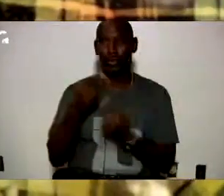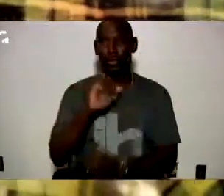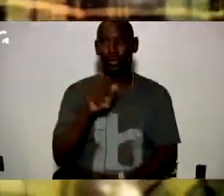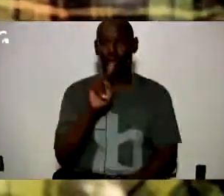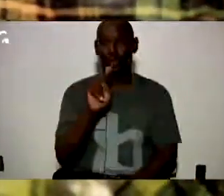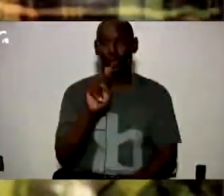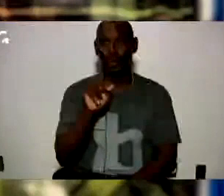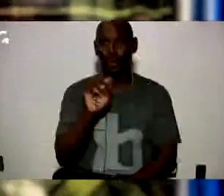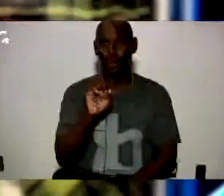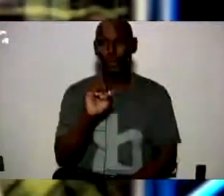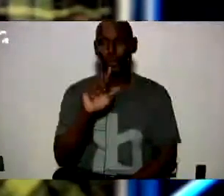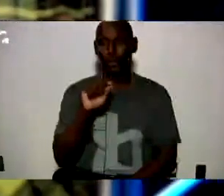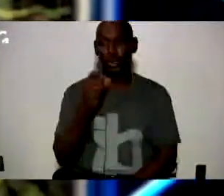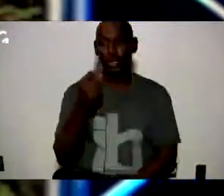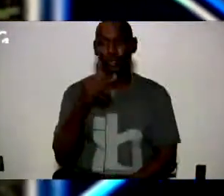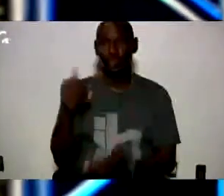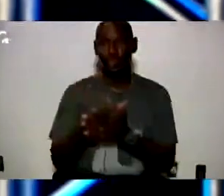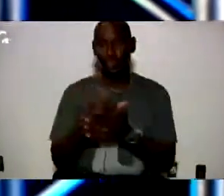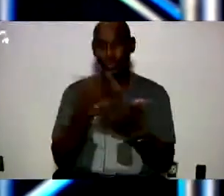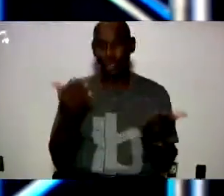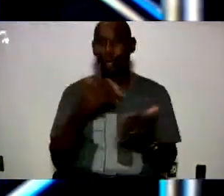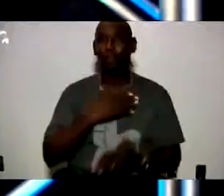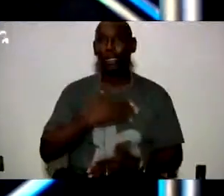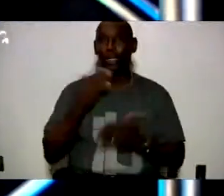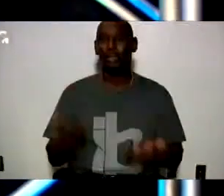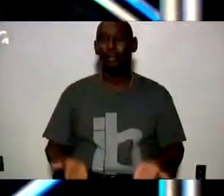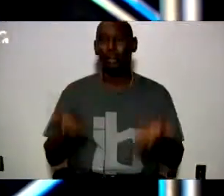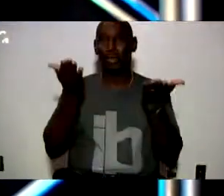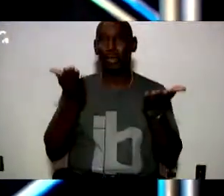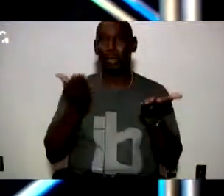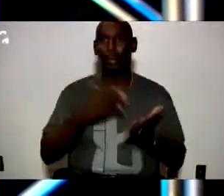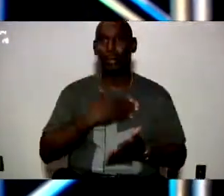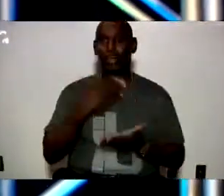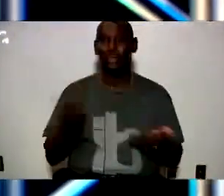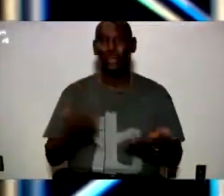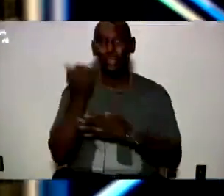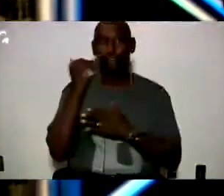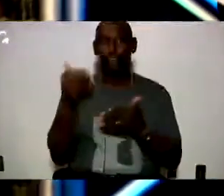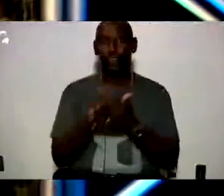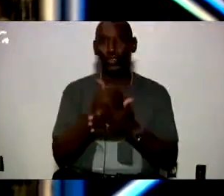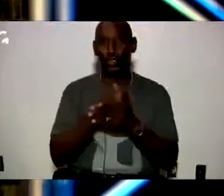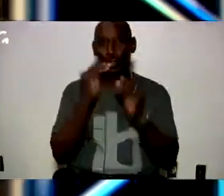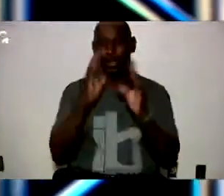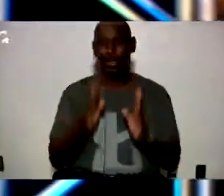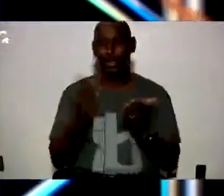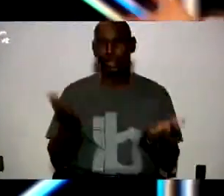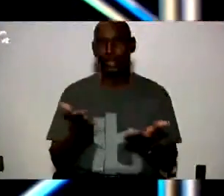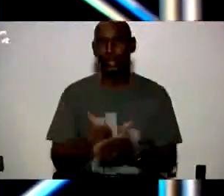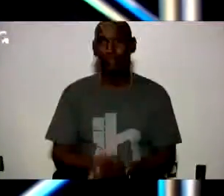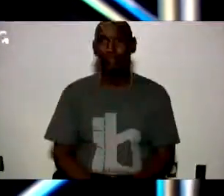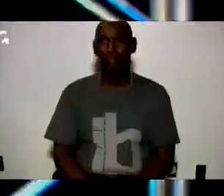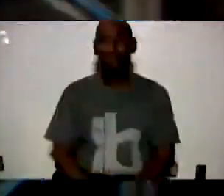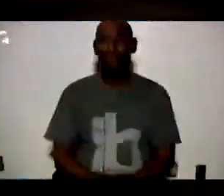2011, if you're new to the district since I left, please stand up. Please stand up if you're new to the district since 2011. I love